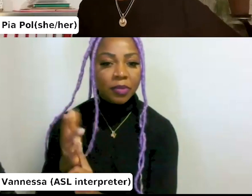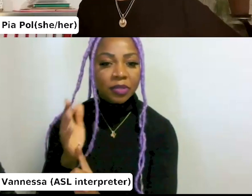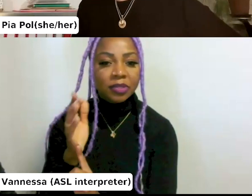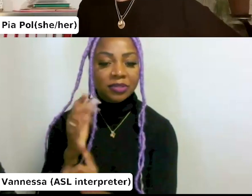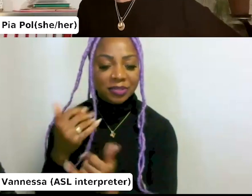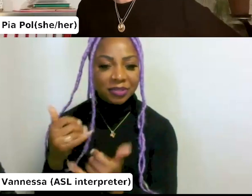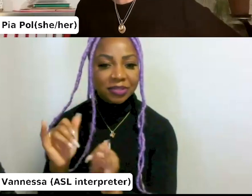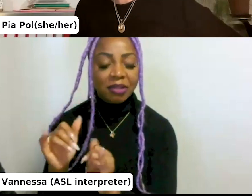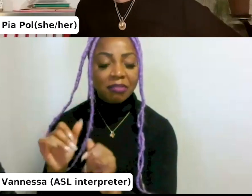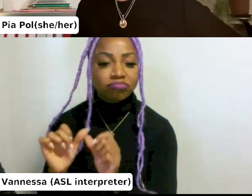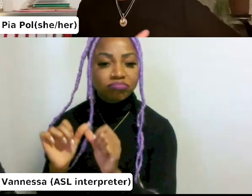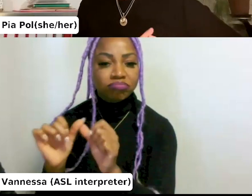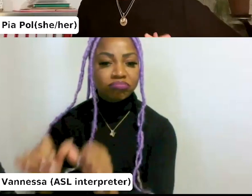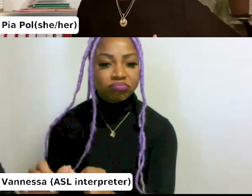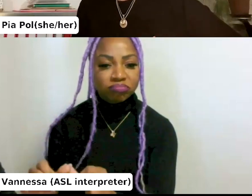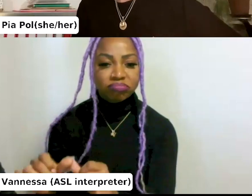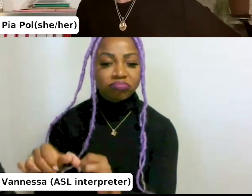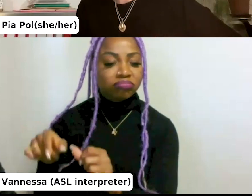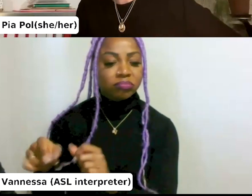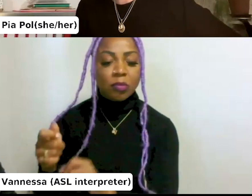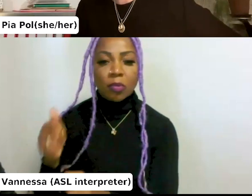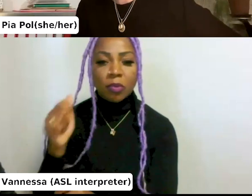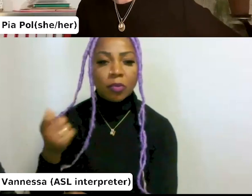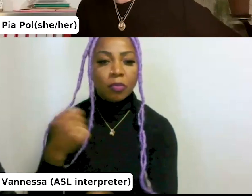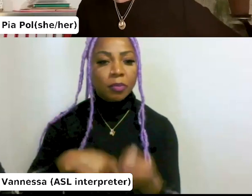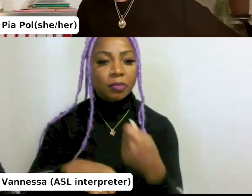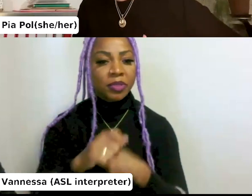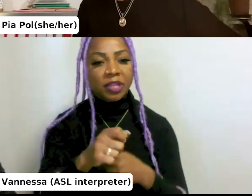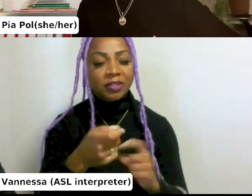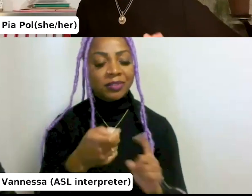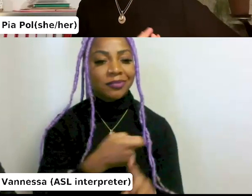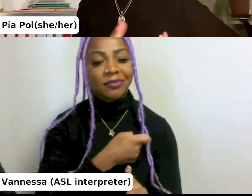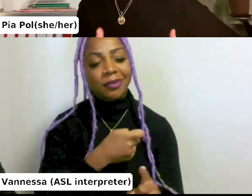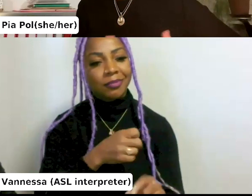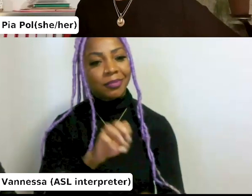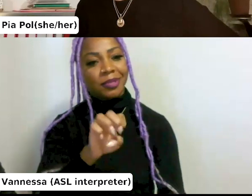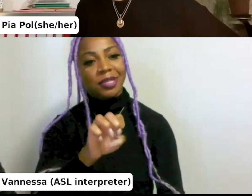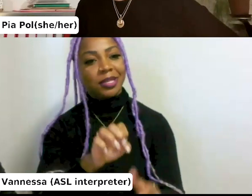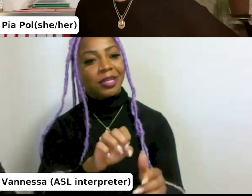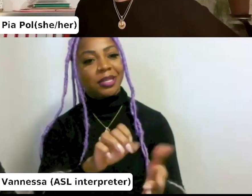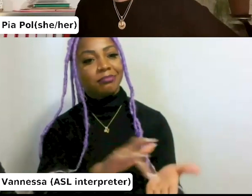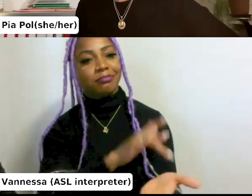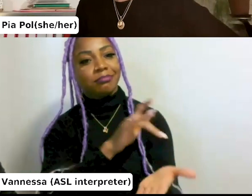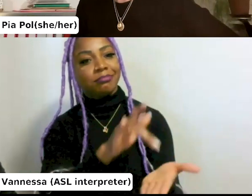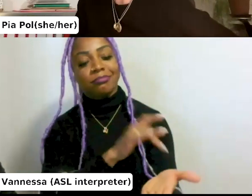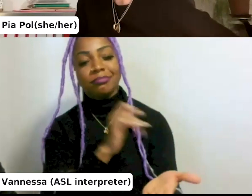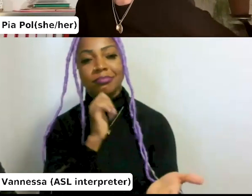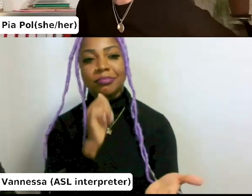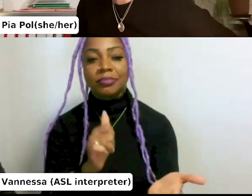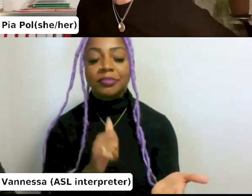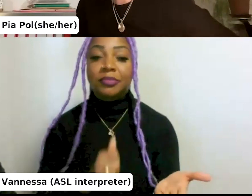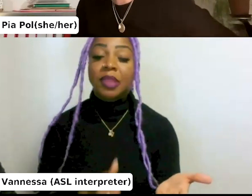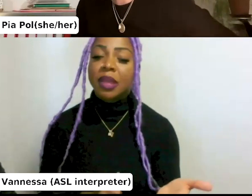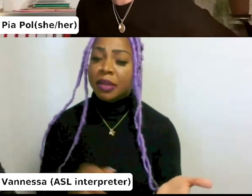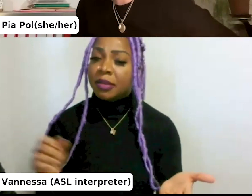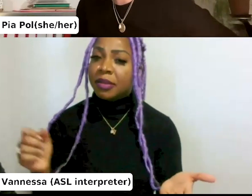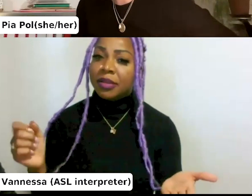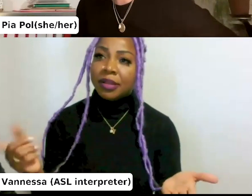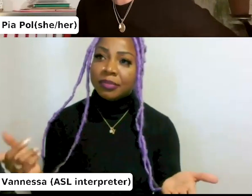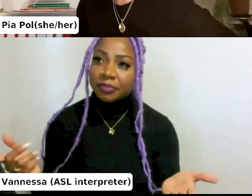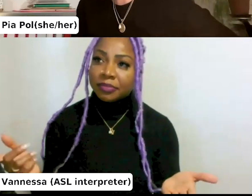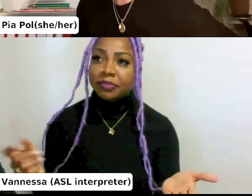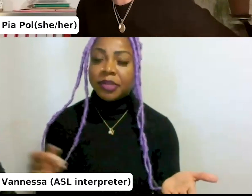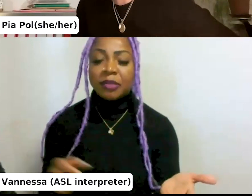And the paper book is not being replaced by, uh, its digital version and not to say that there is not space for this, uh,